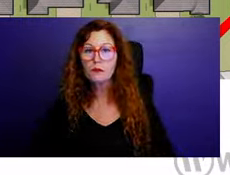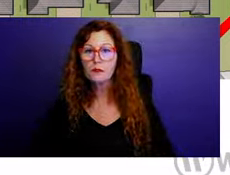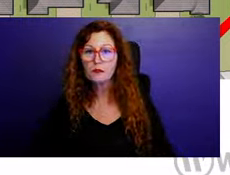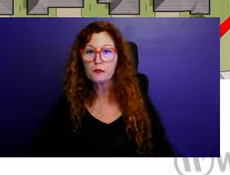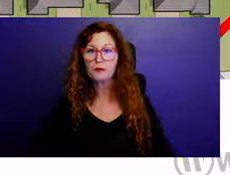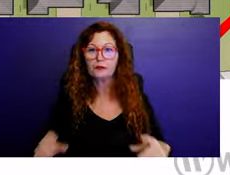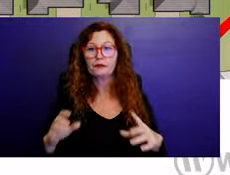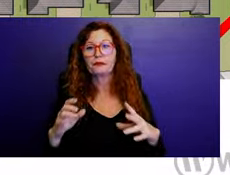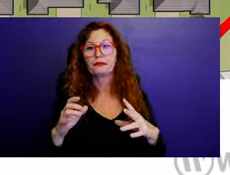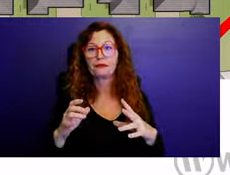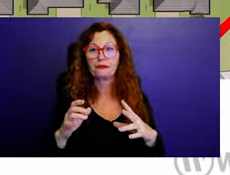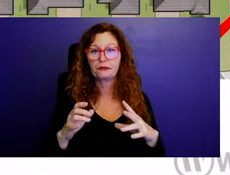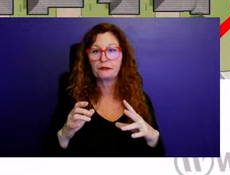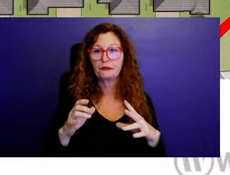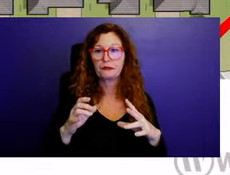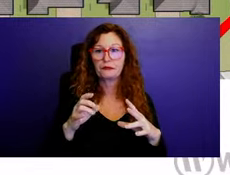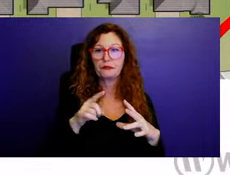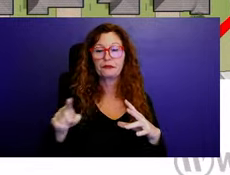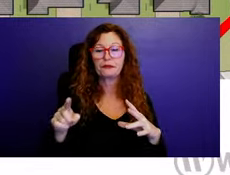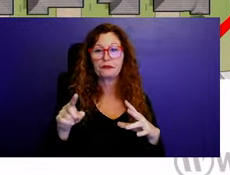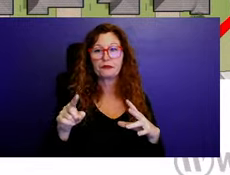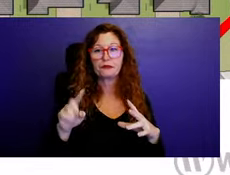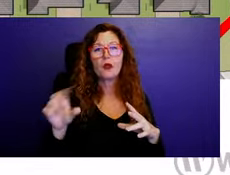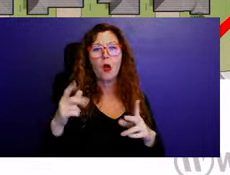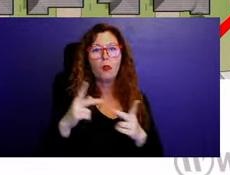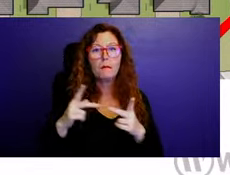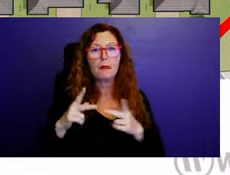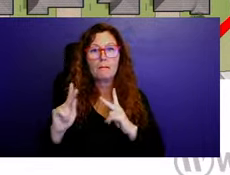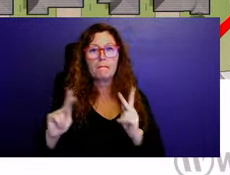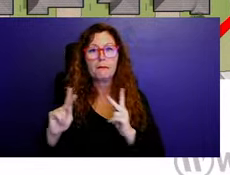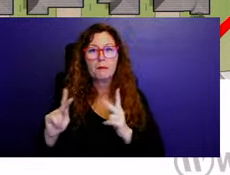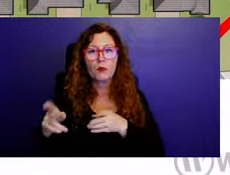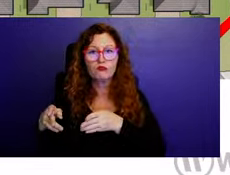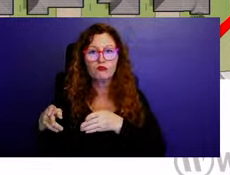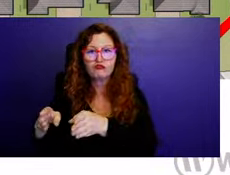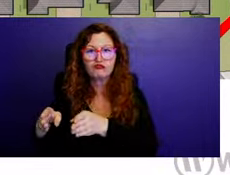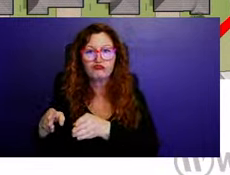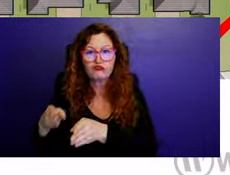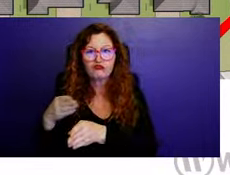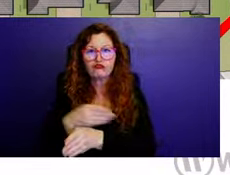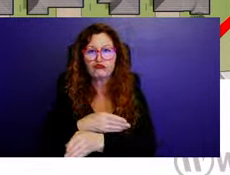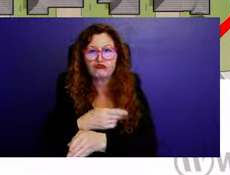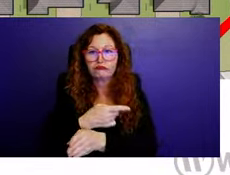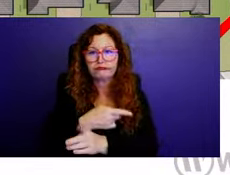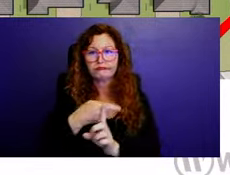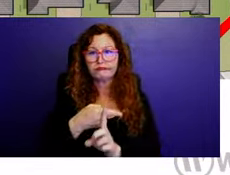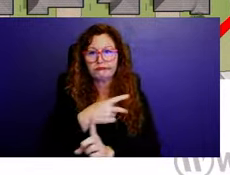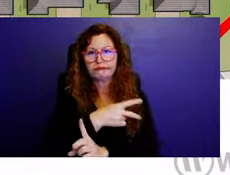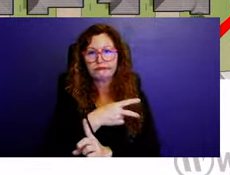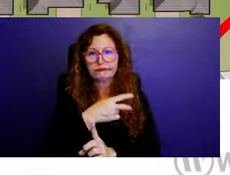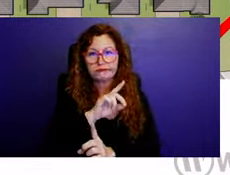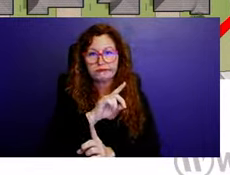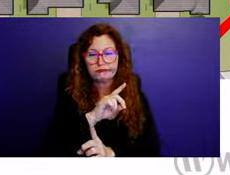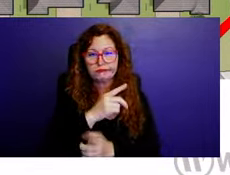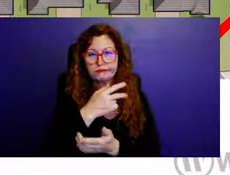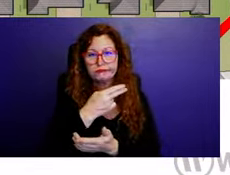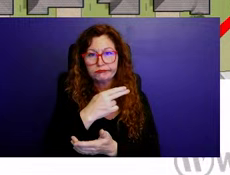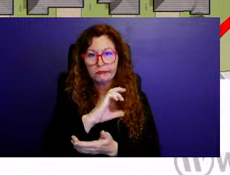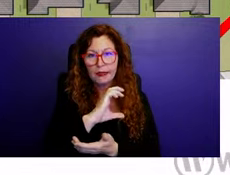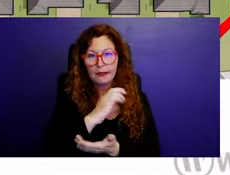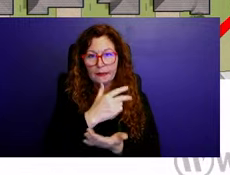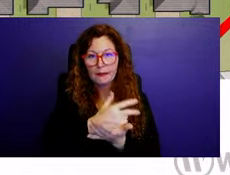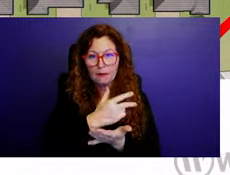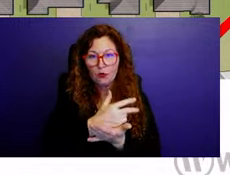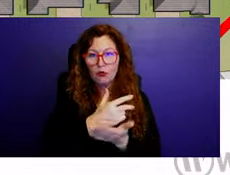park. The pocket park is on the right side of that street, where you see sort of the, the teal covered square. I mean, that's a, that's a covered